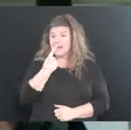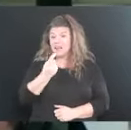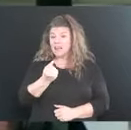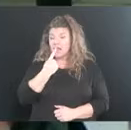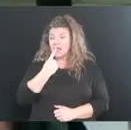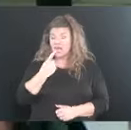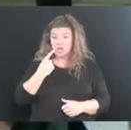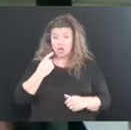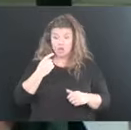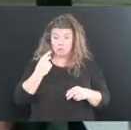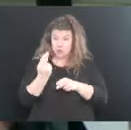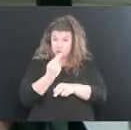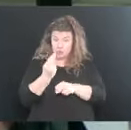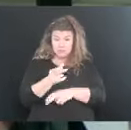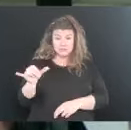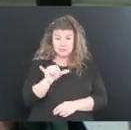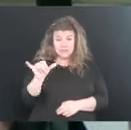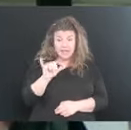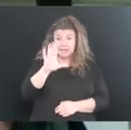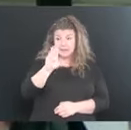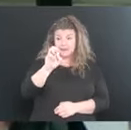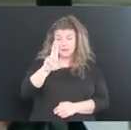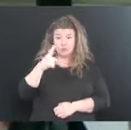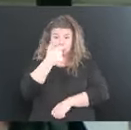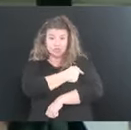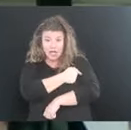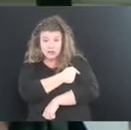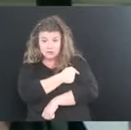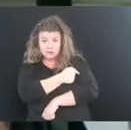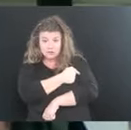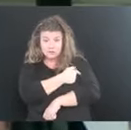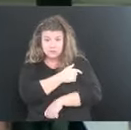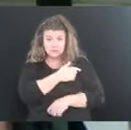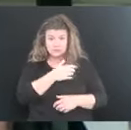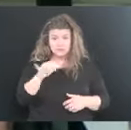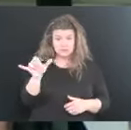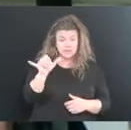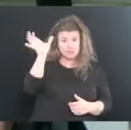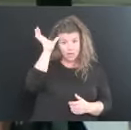a booster shot, similar to a booster shot?